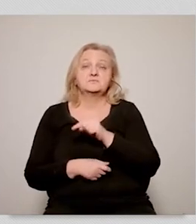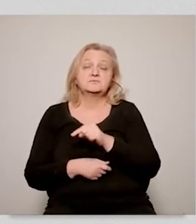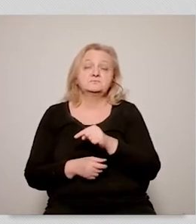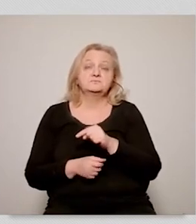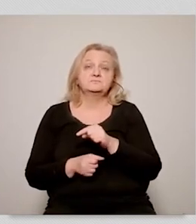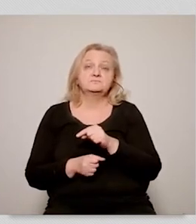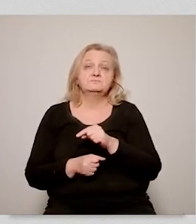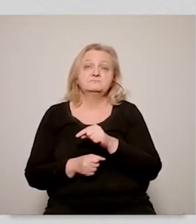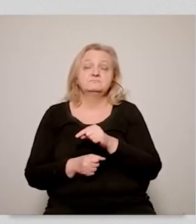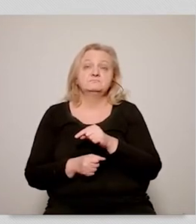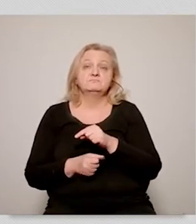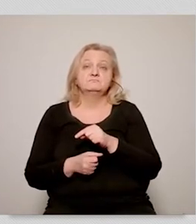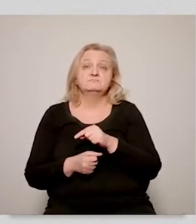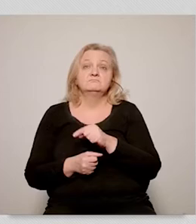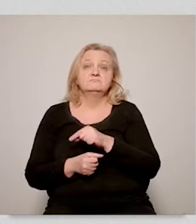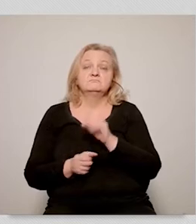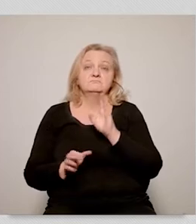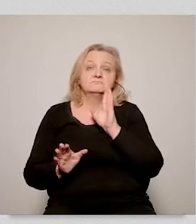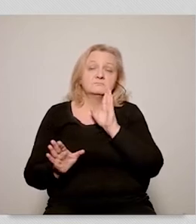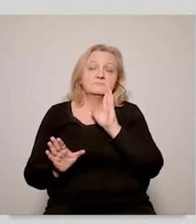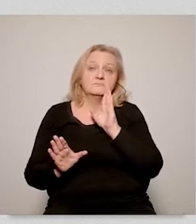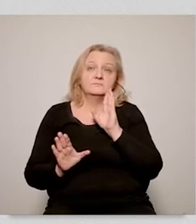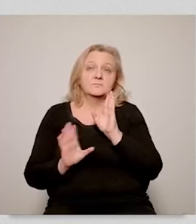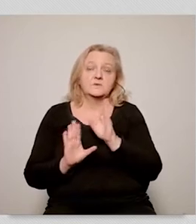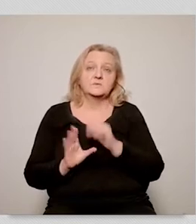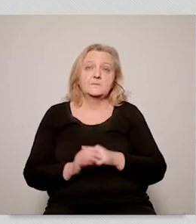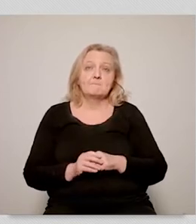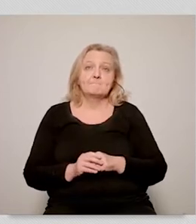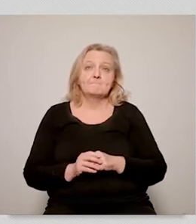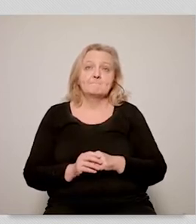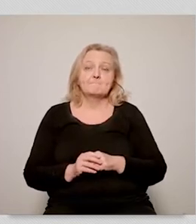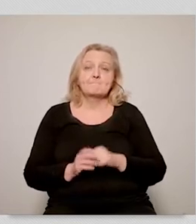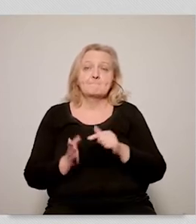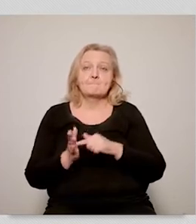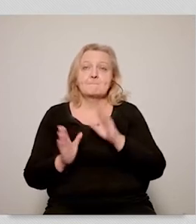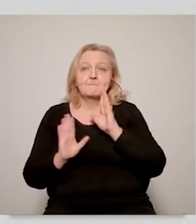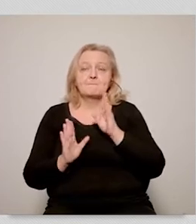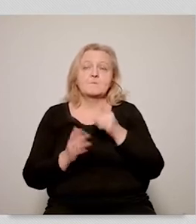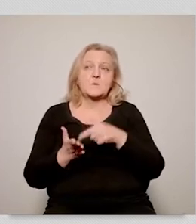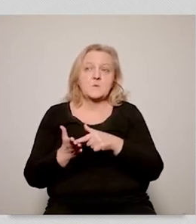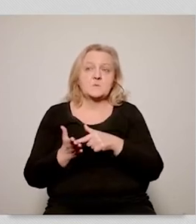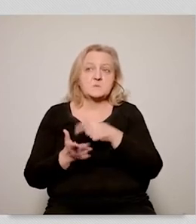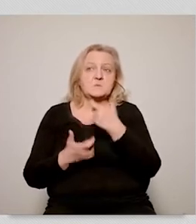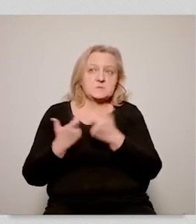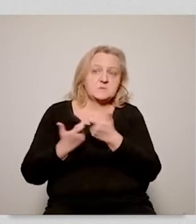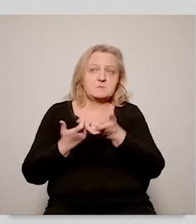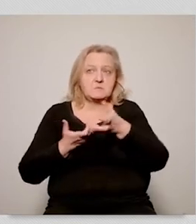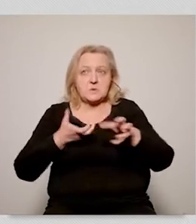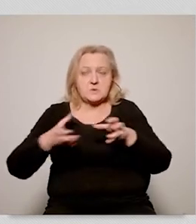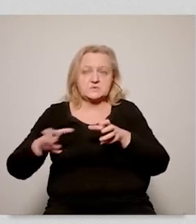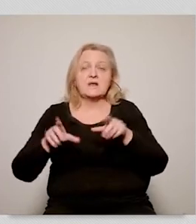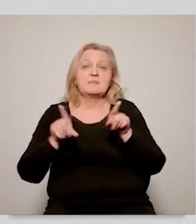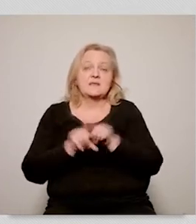an exception in this area or maybe not, whether other countries are going to follow the